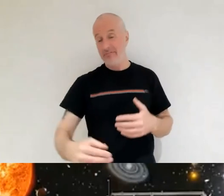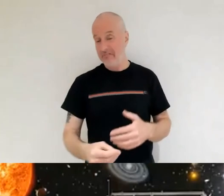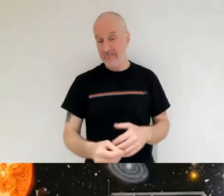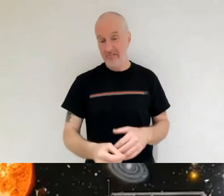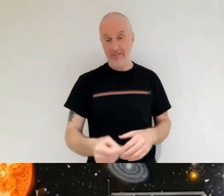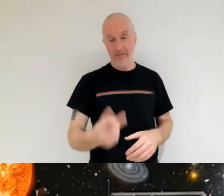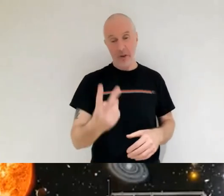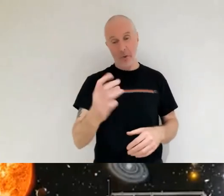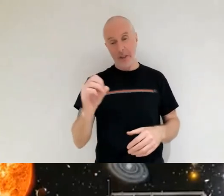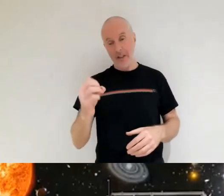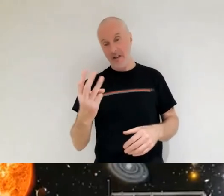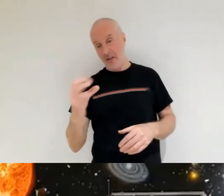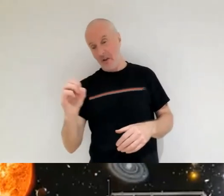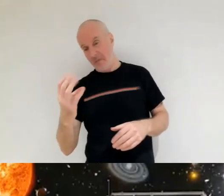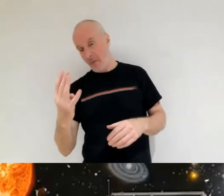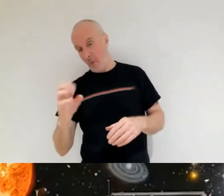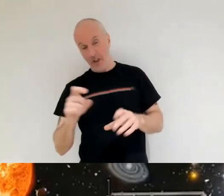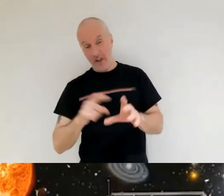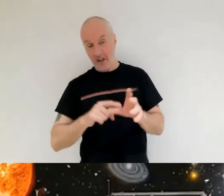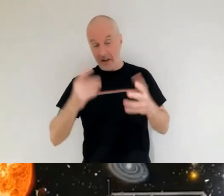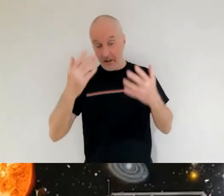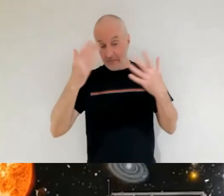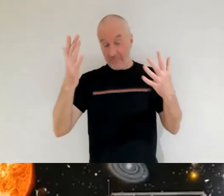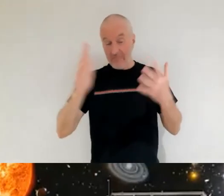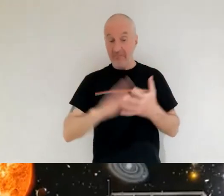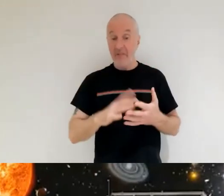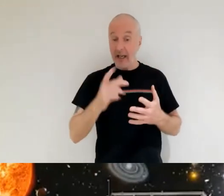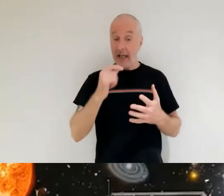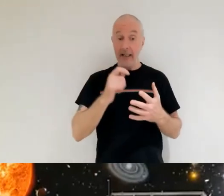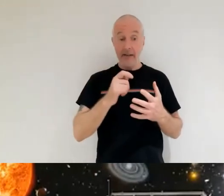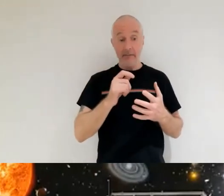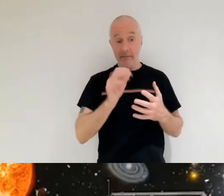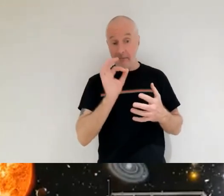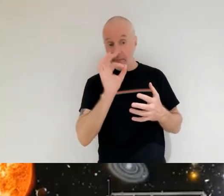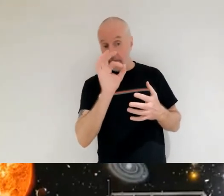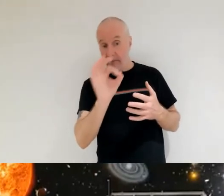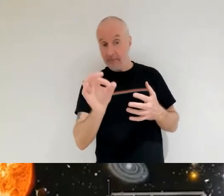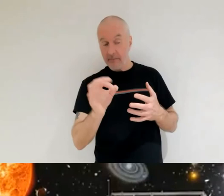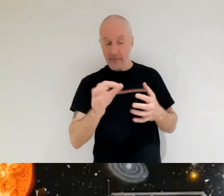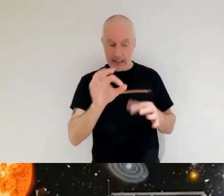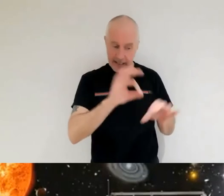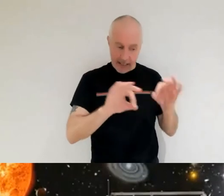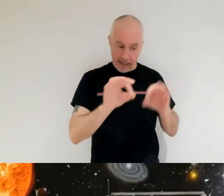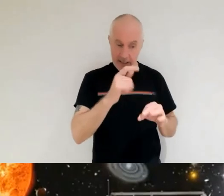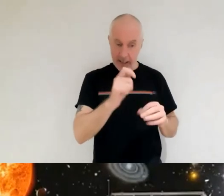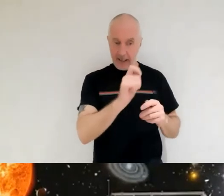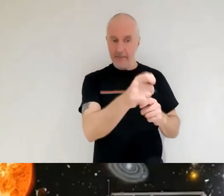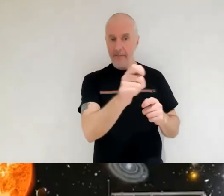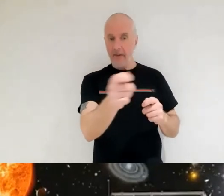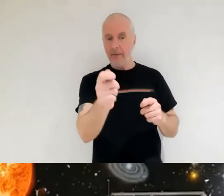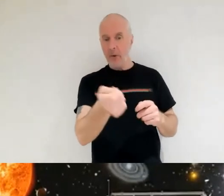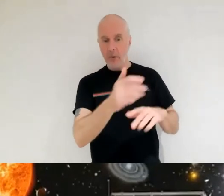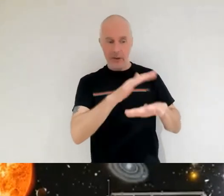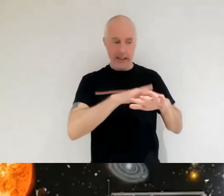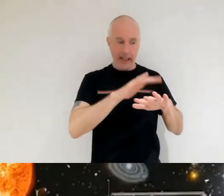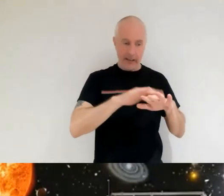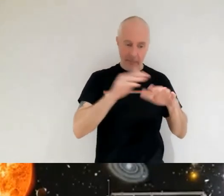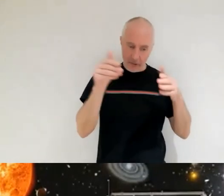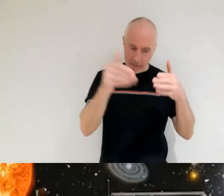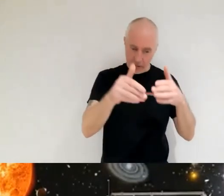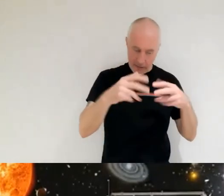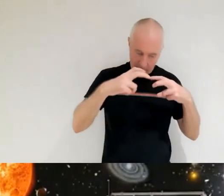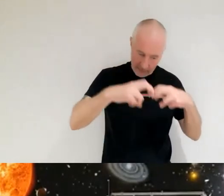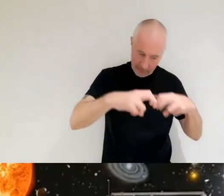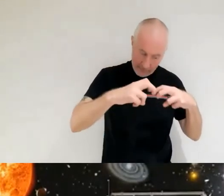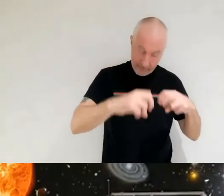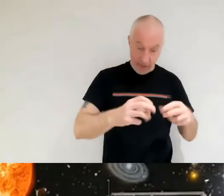will apply for time on the telescope to look at particular objects that will then give them analyze uh information and data that they will be analyzing for